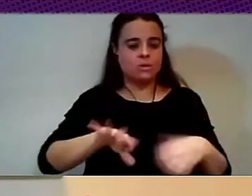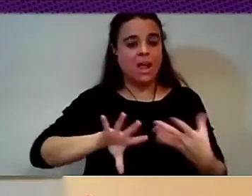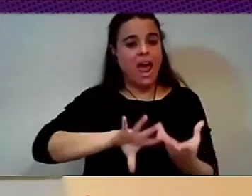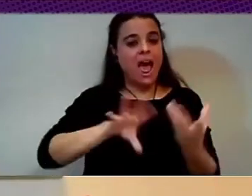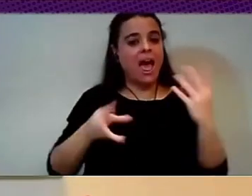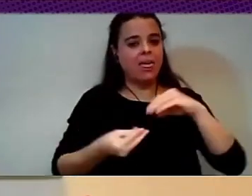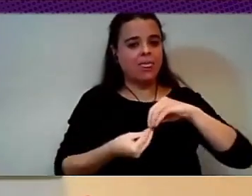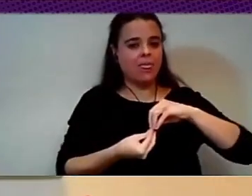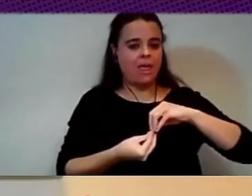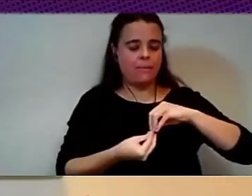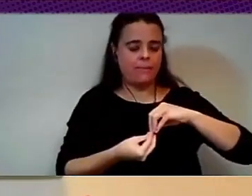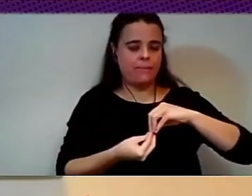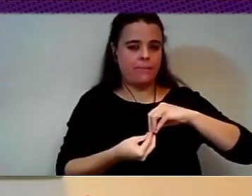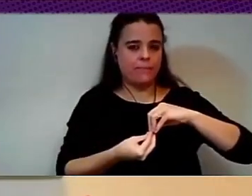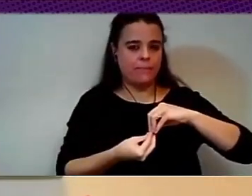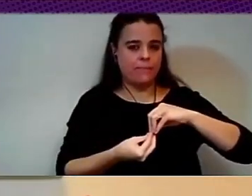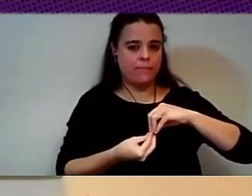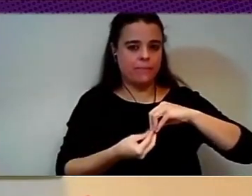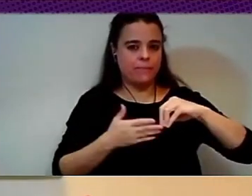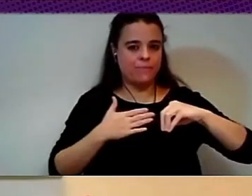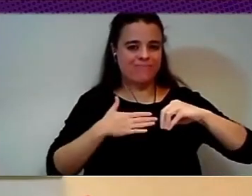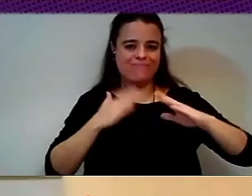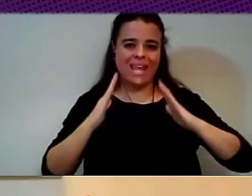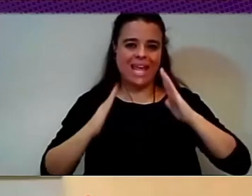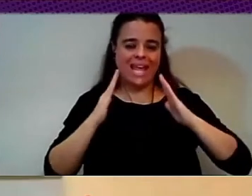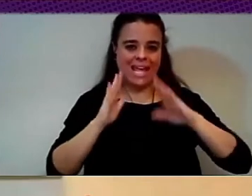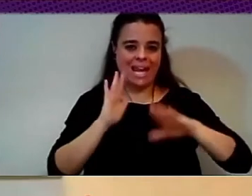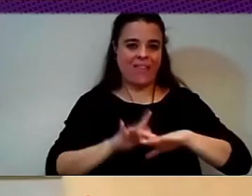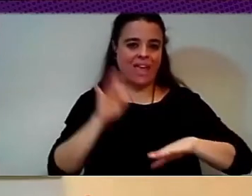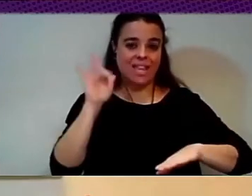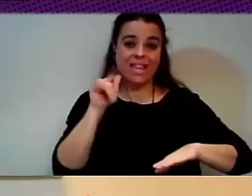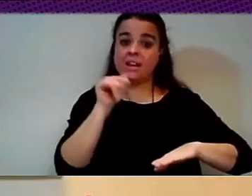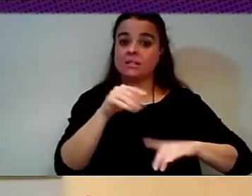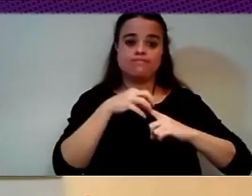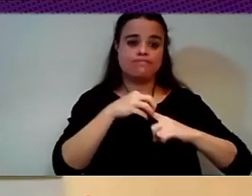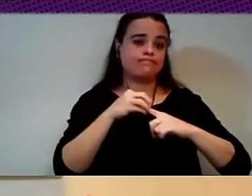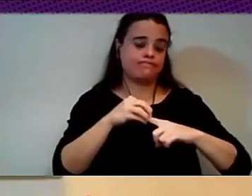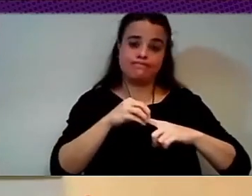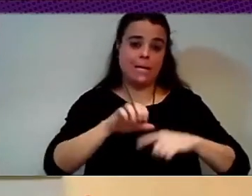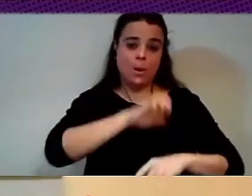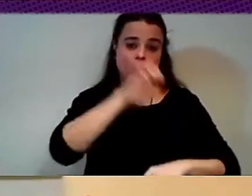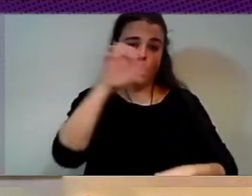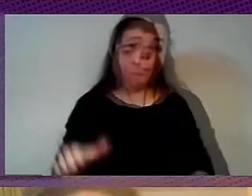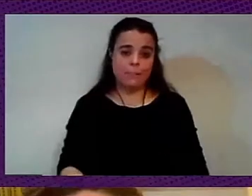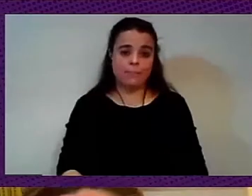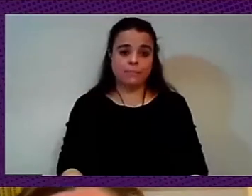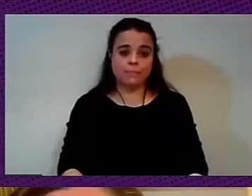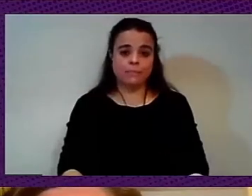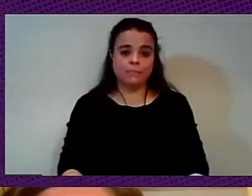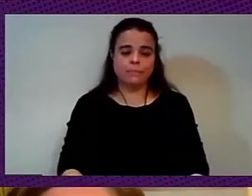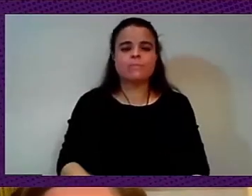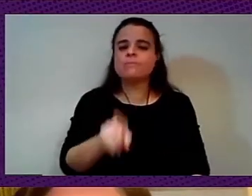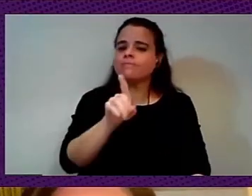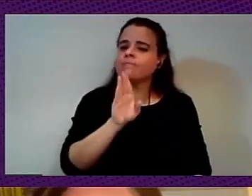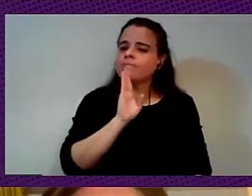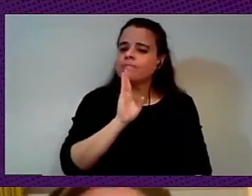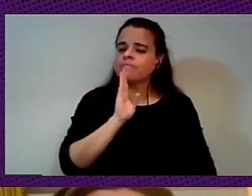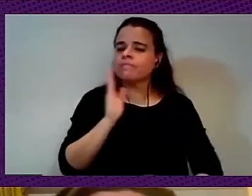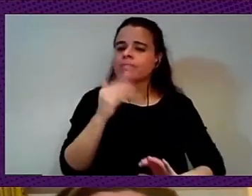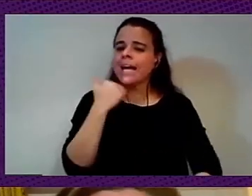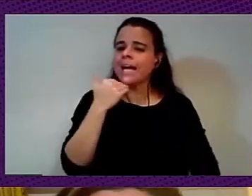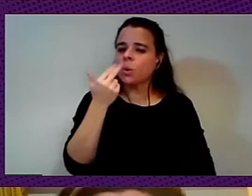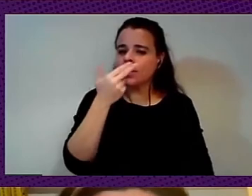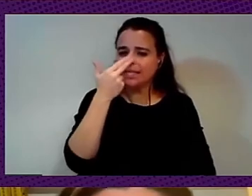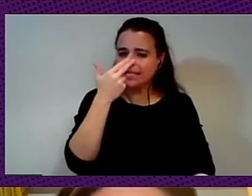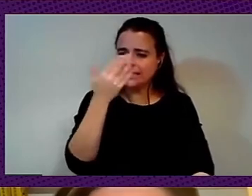how we rebuild Europe. We still have for minutes. And you mentioned something interesting before, when it comes to welfare